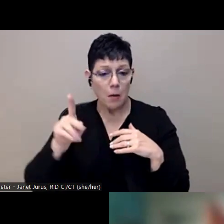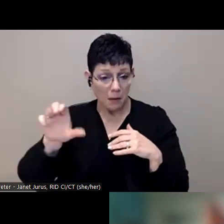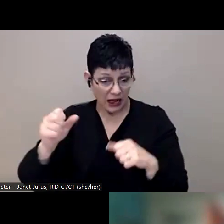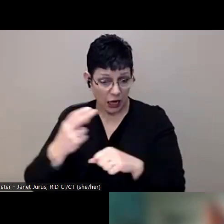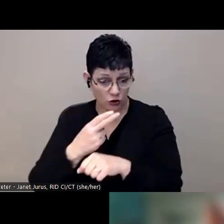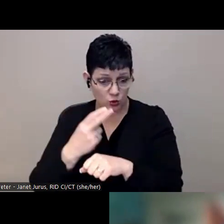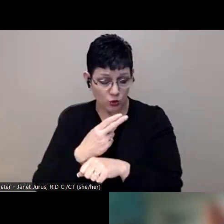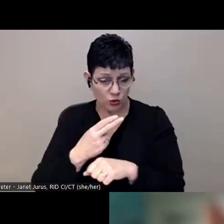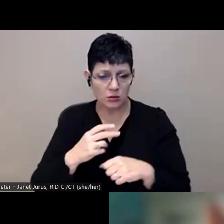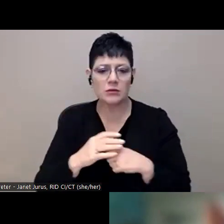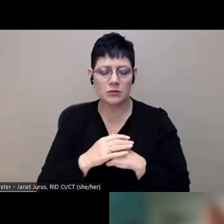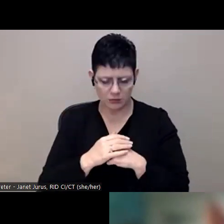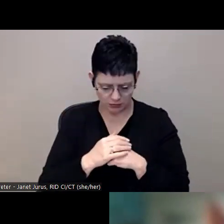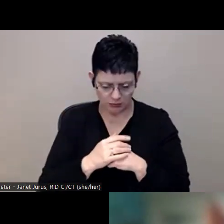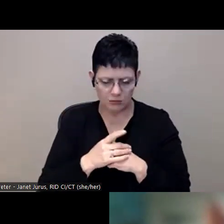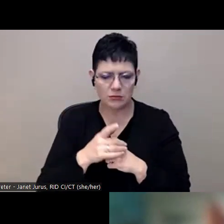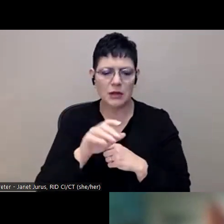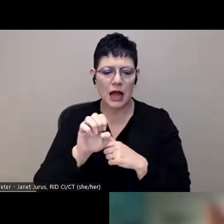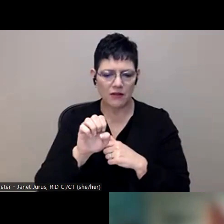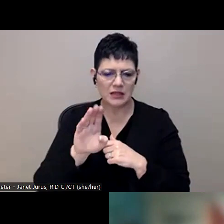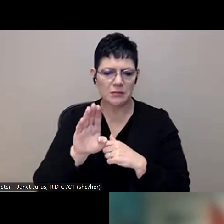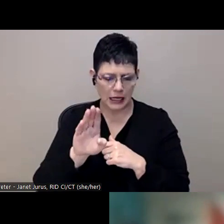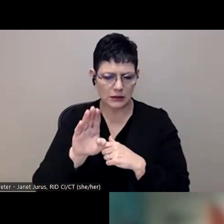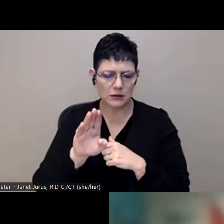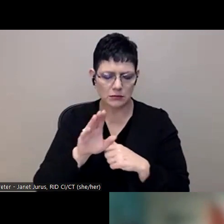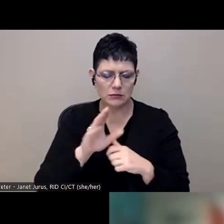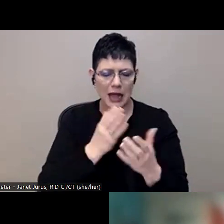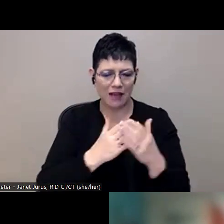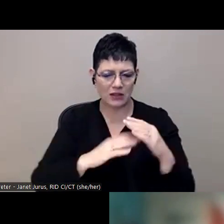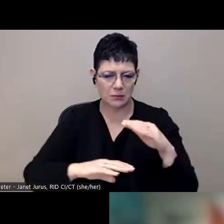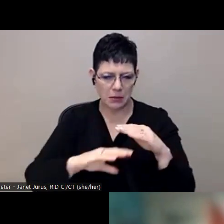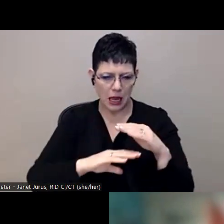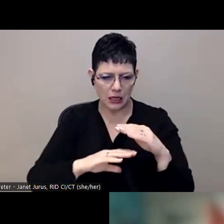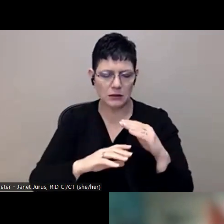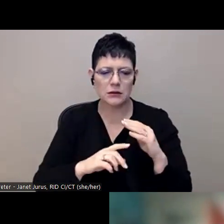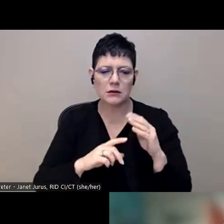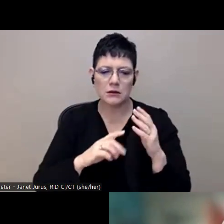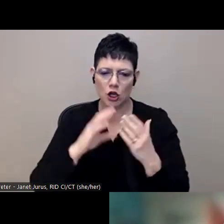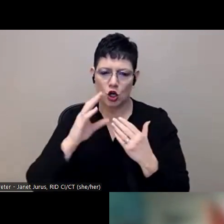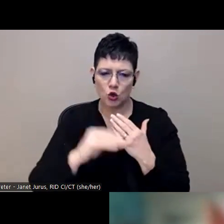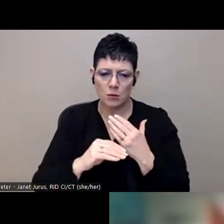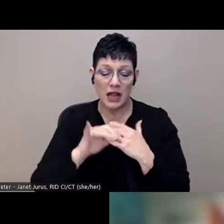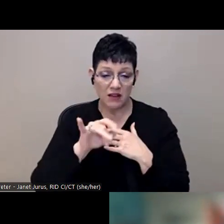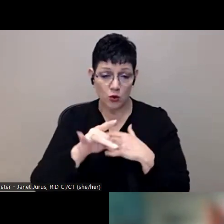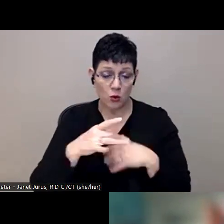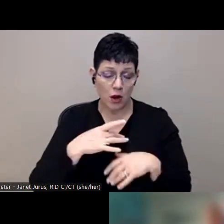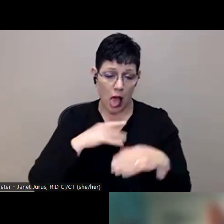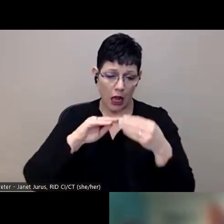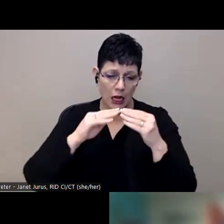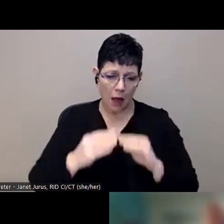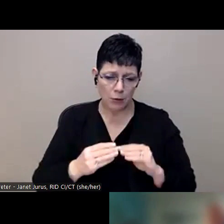They are evidence-based curriculums. They're, they have way more stats than we do. If you are a stat nerd, such as myself,